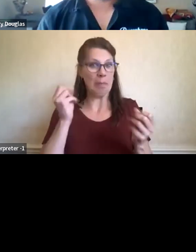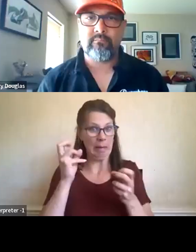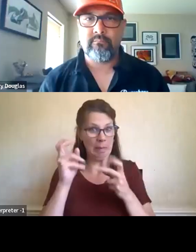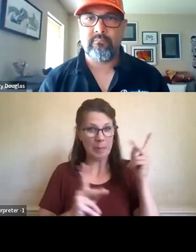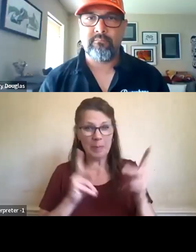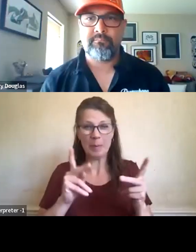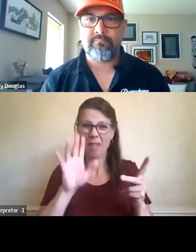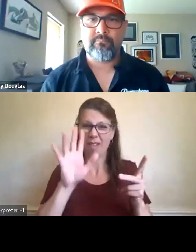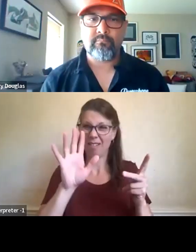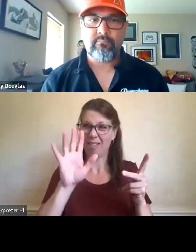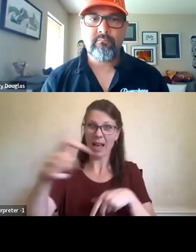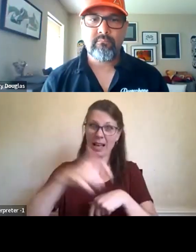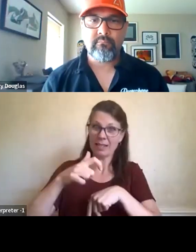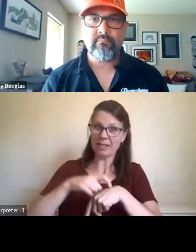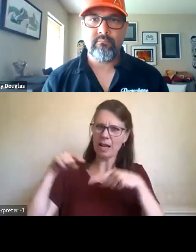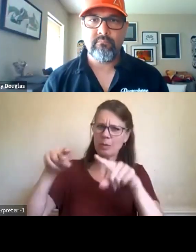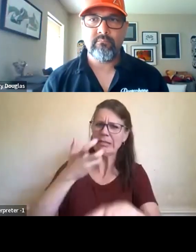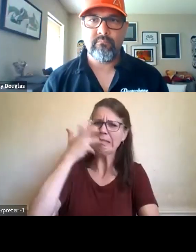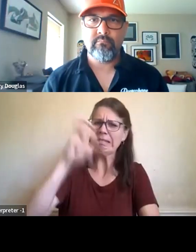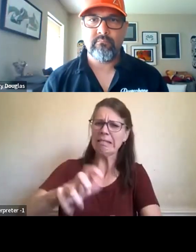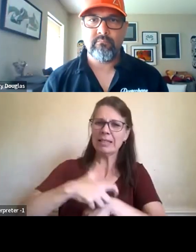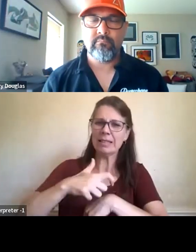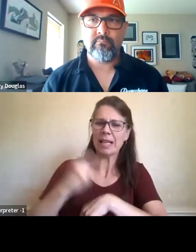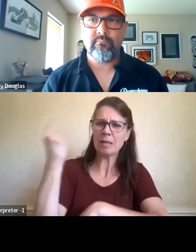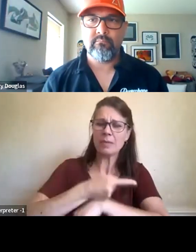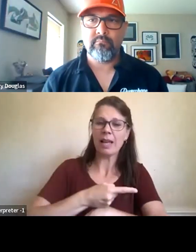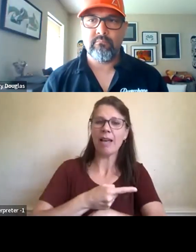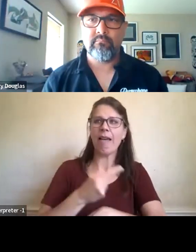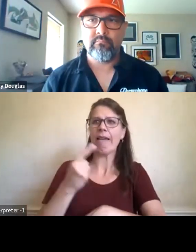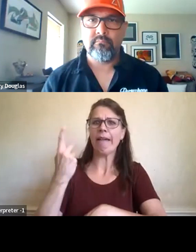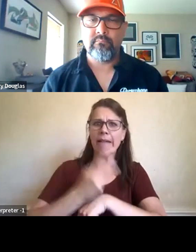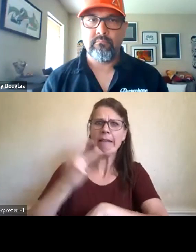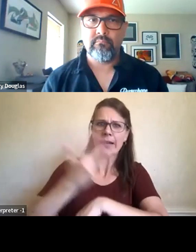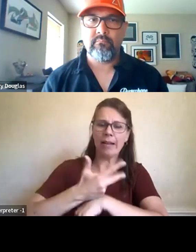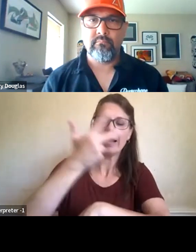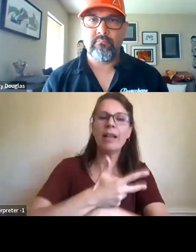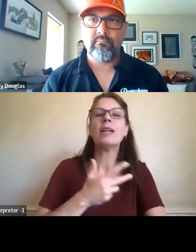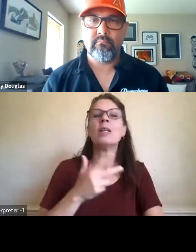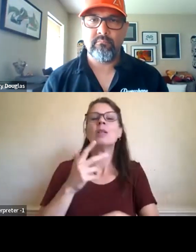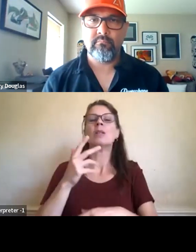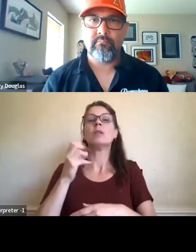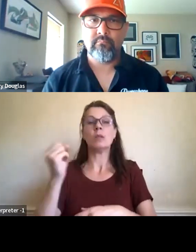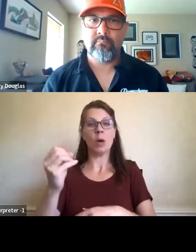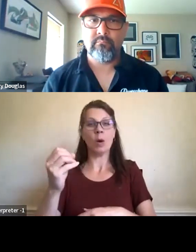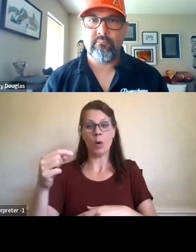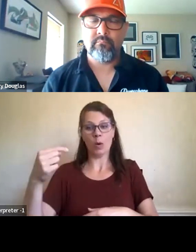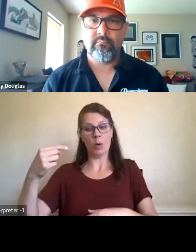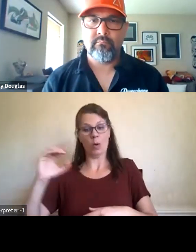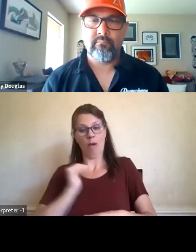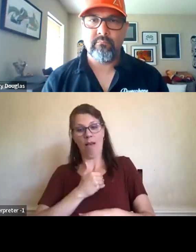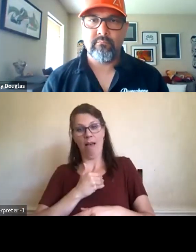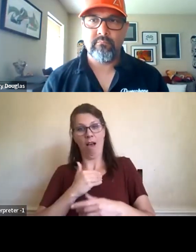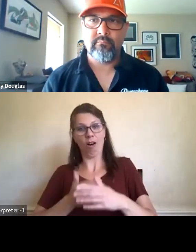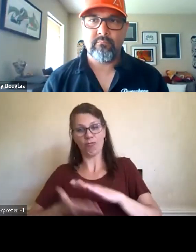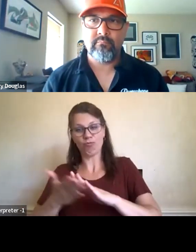and cool, you know, temperatures so they could participate in, you know, our research circle. And it was fabulous. And we got a